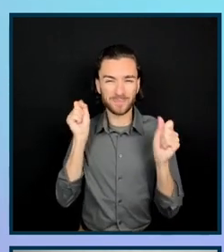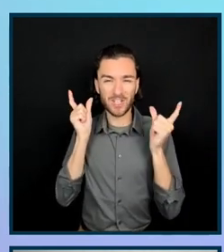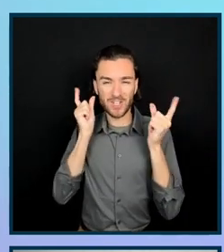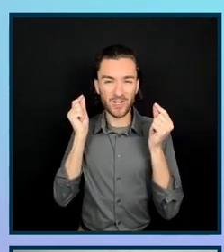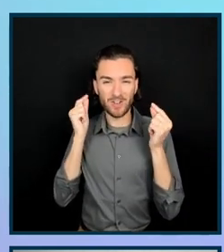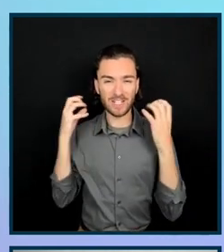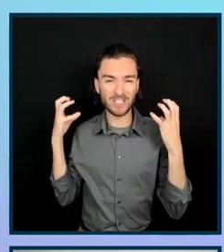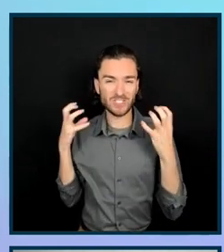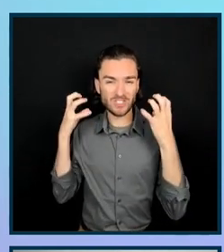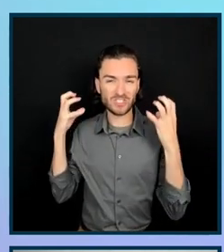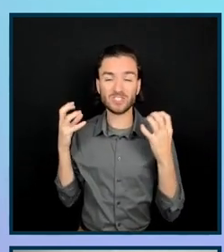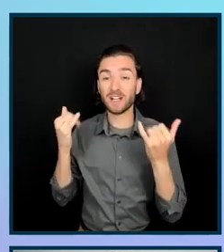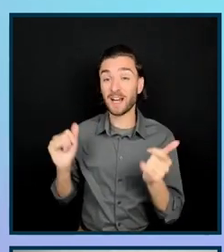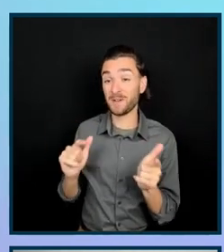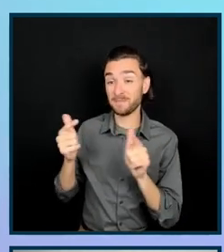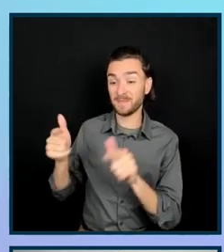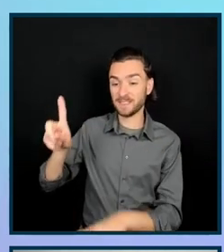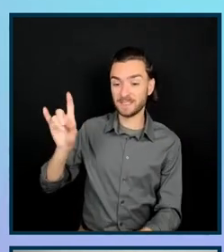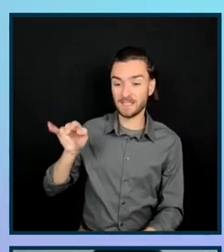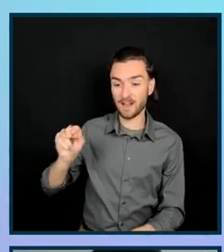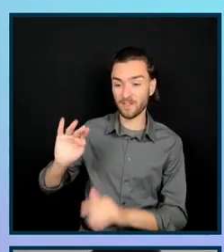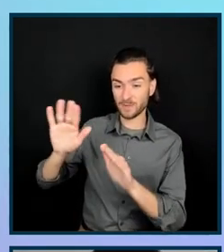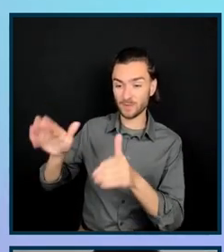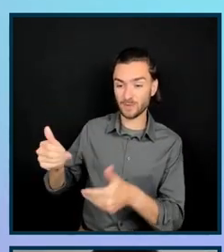will hand it over to Devon to introduce themselves.